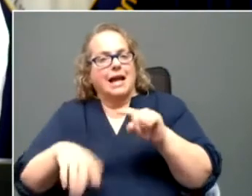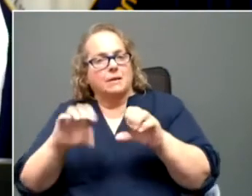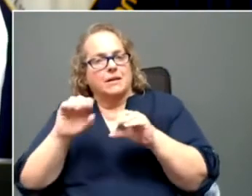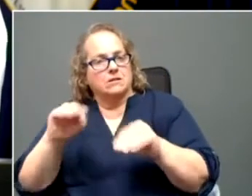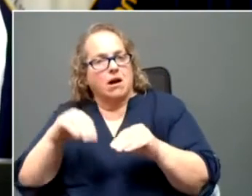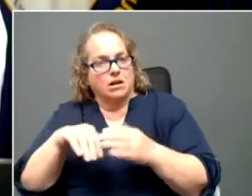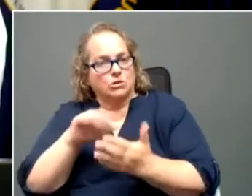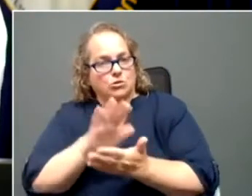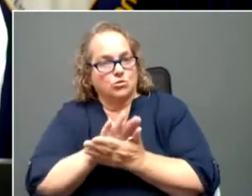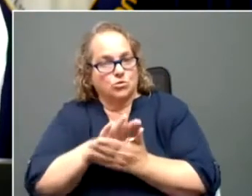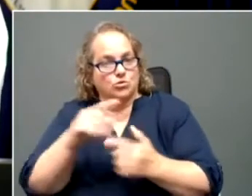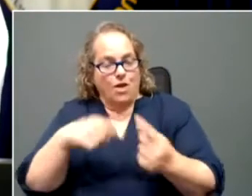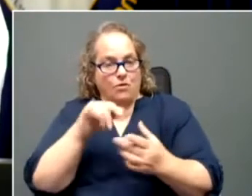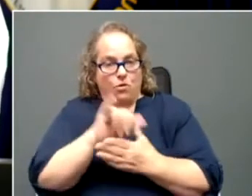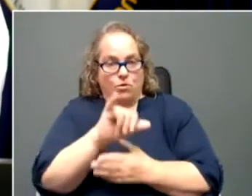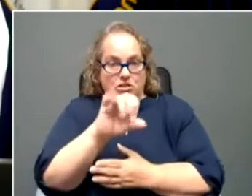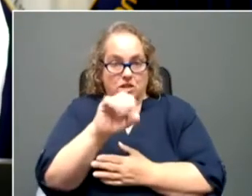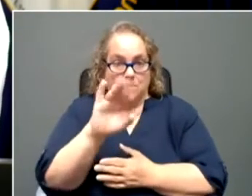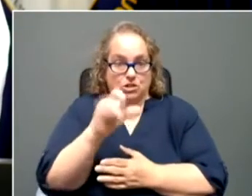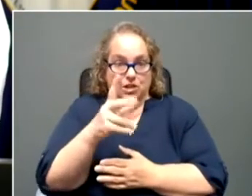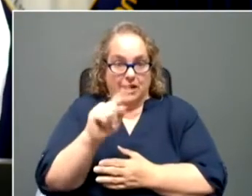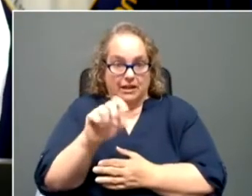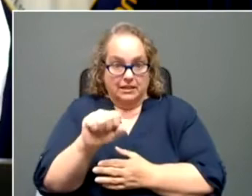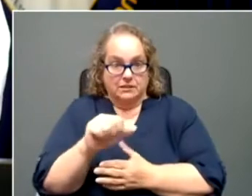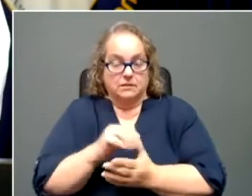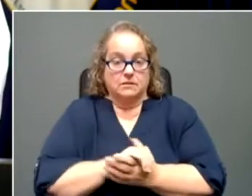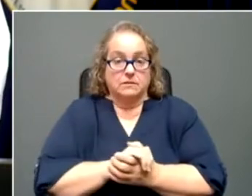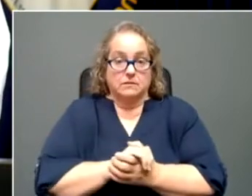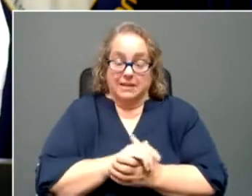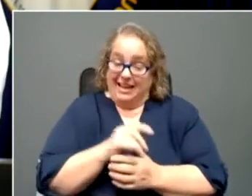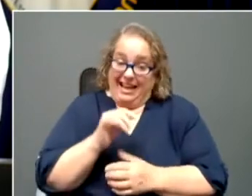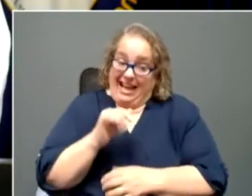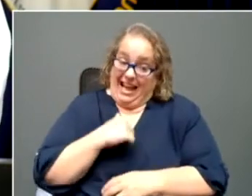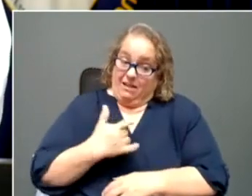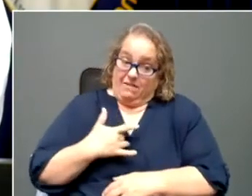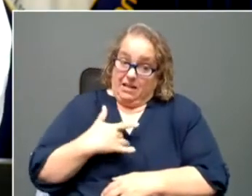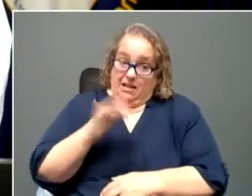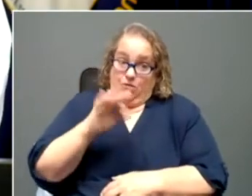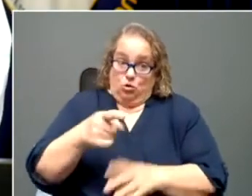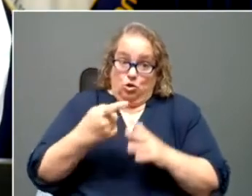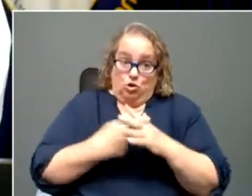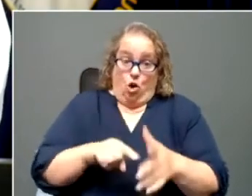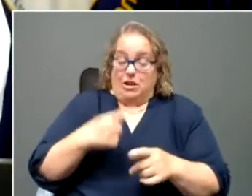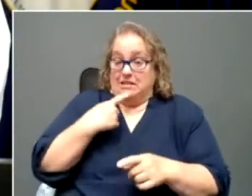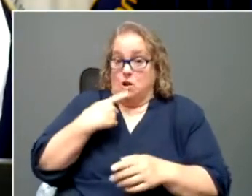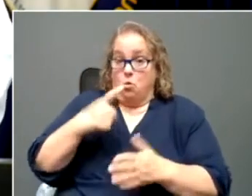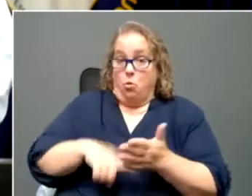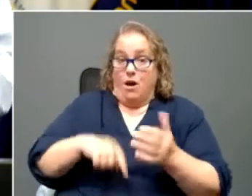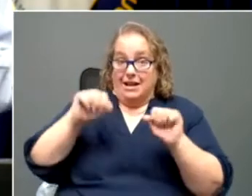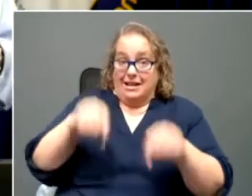Well, I think once you start legislating what can and can't be taught in in schools, um,